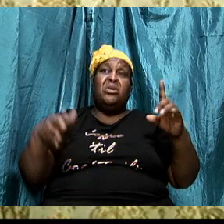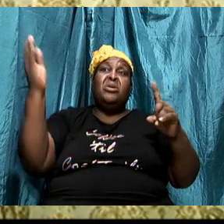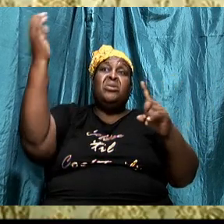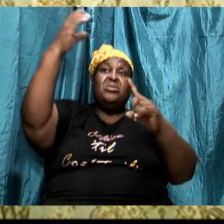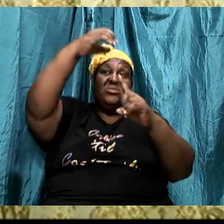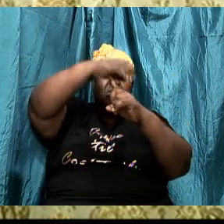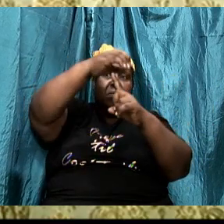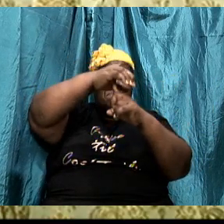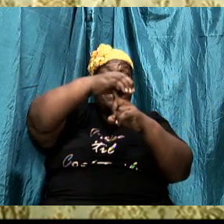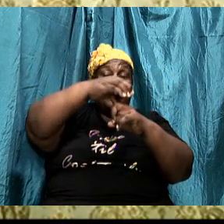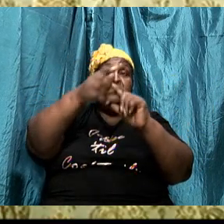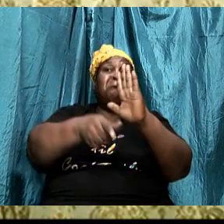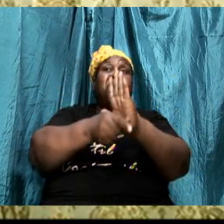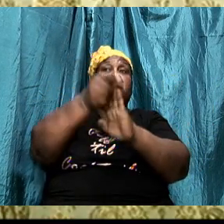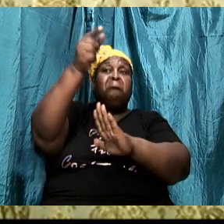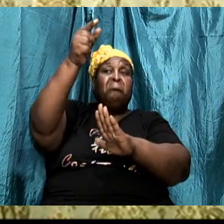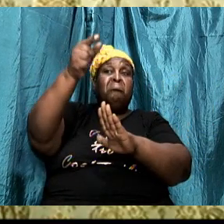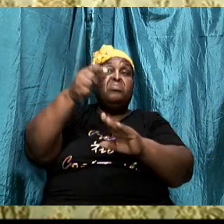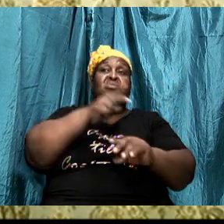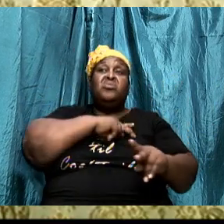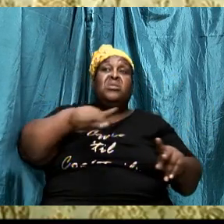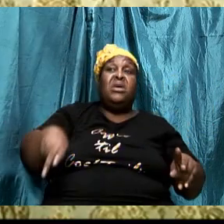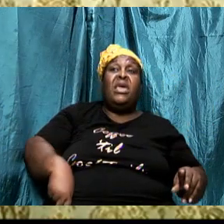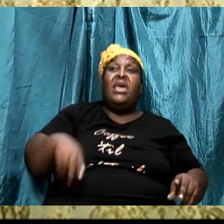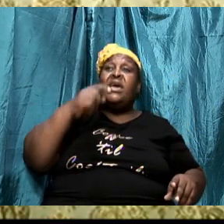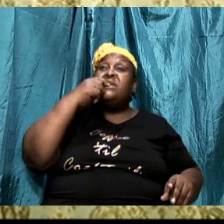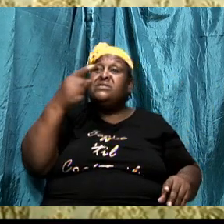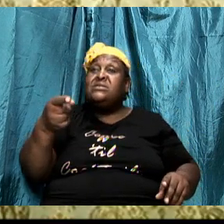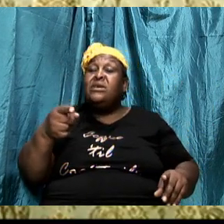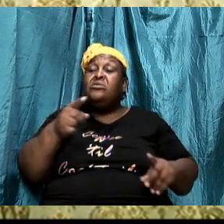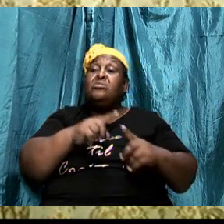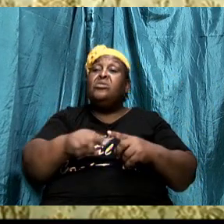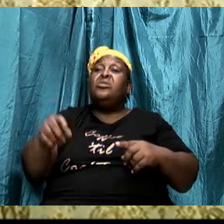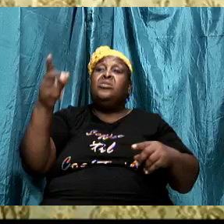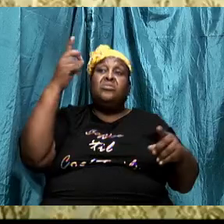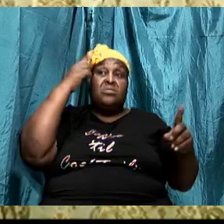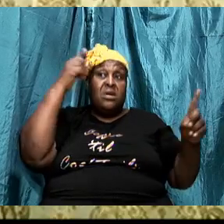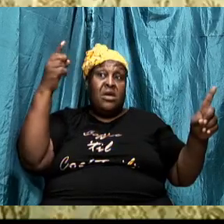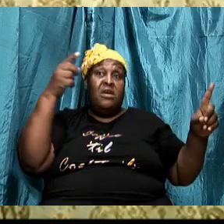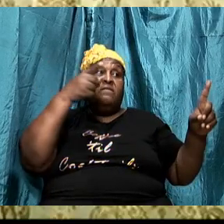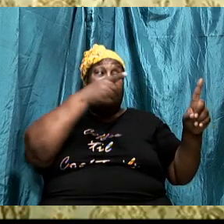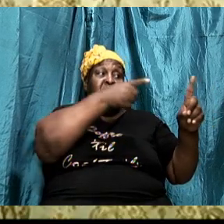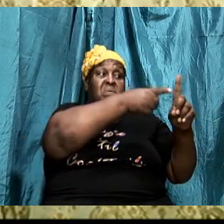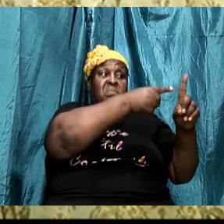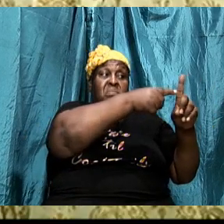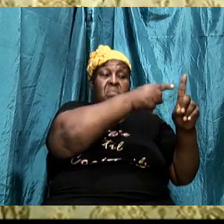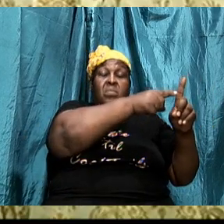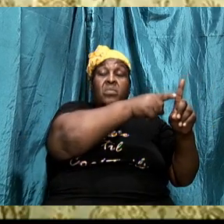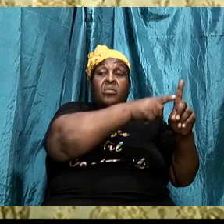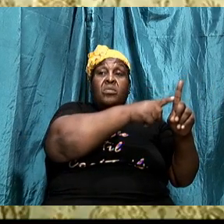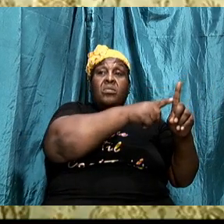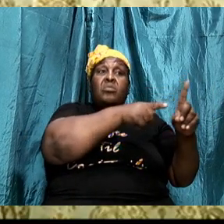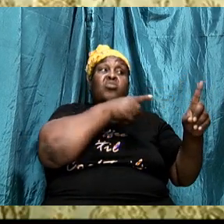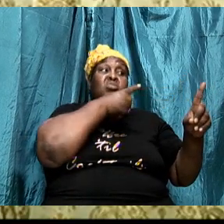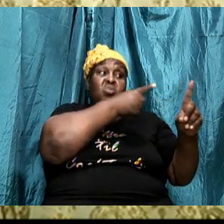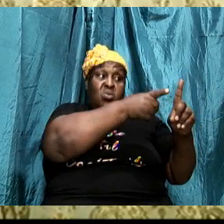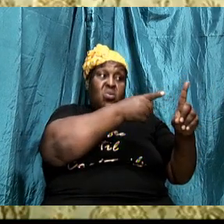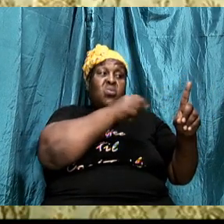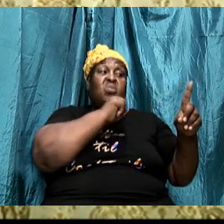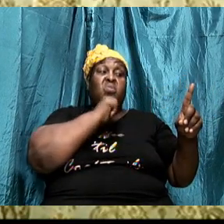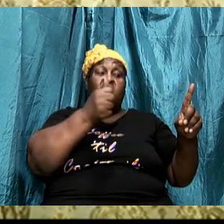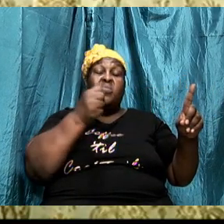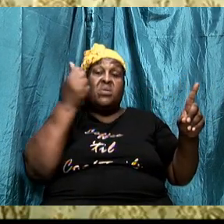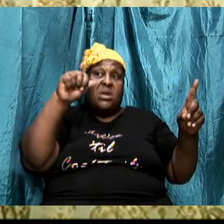David, I want us to listen to the words of the king. You are not able to go against this